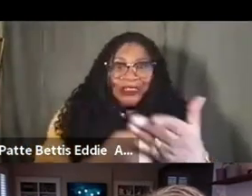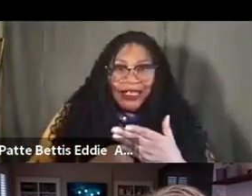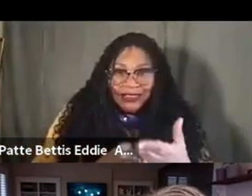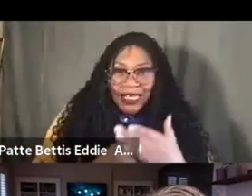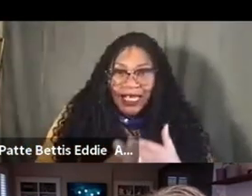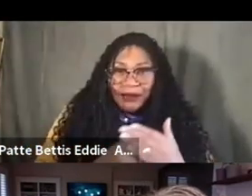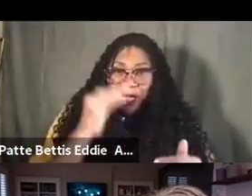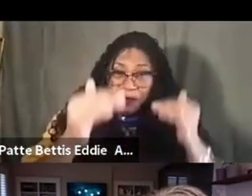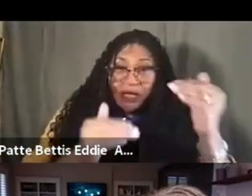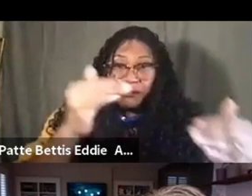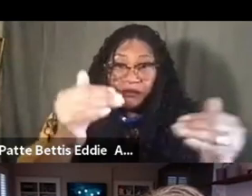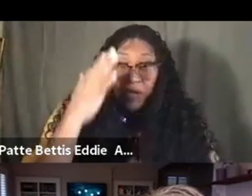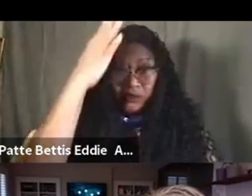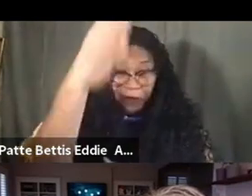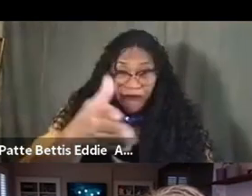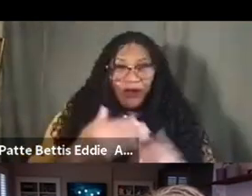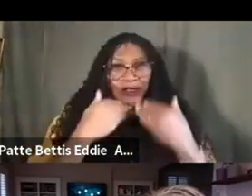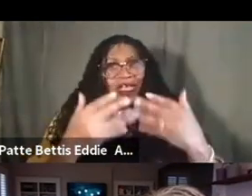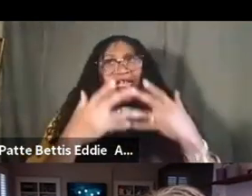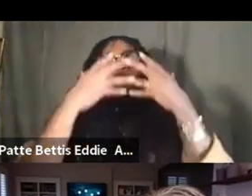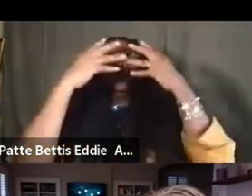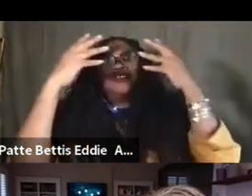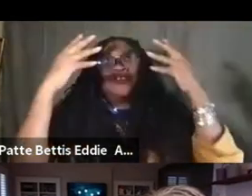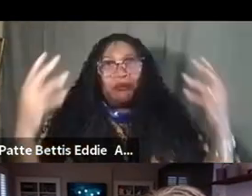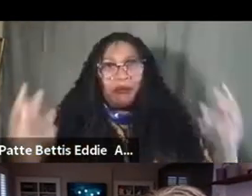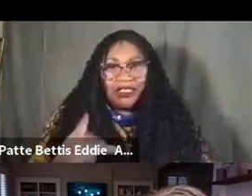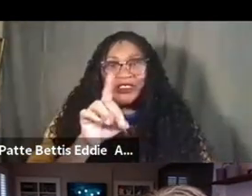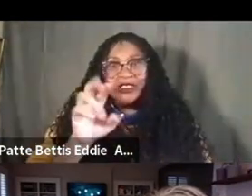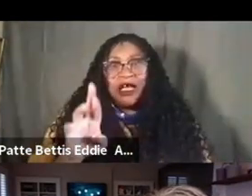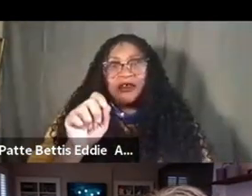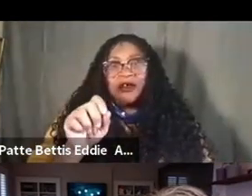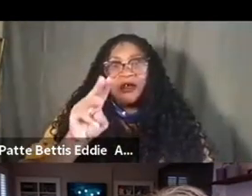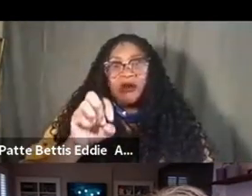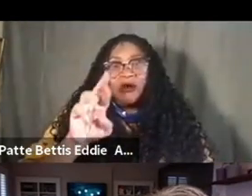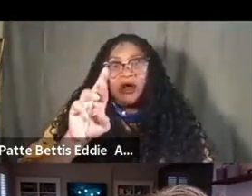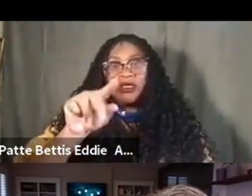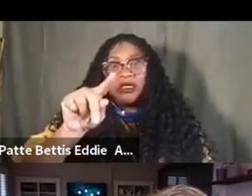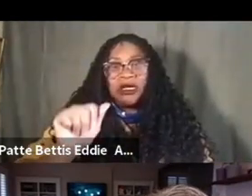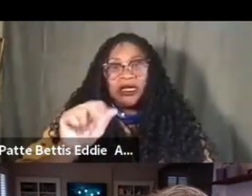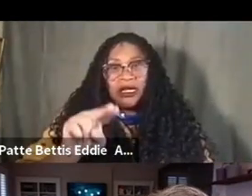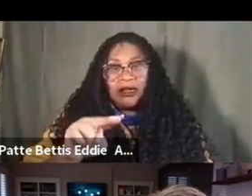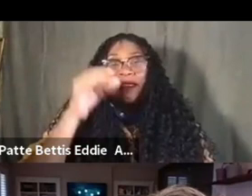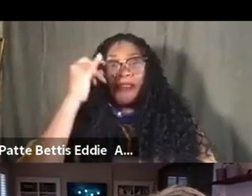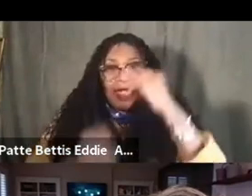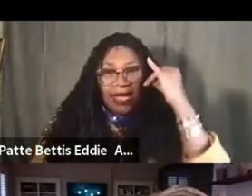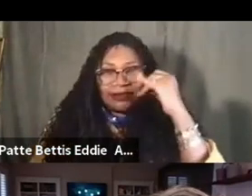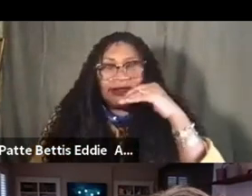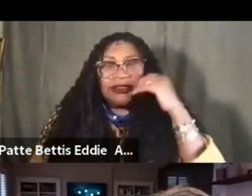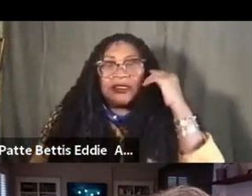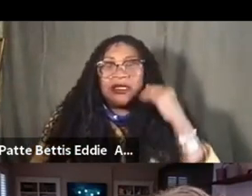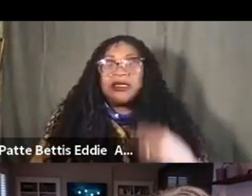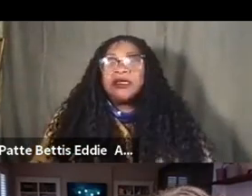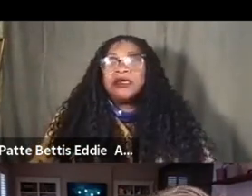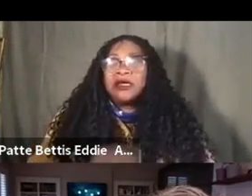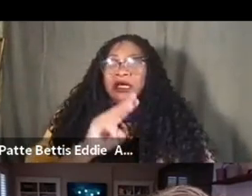as we move forward, um, so thank you so much for that, Dr. Morgan, and then, um, last but certainly not least, if we could hear from you,